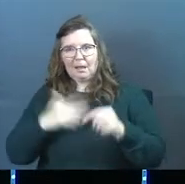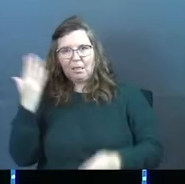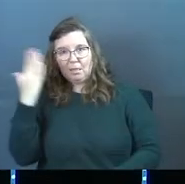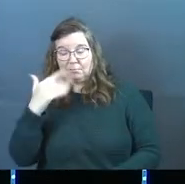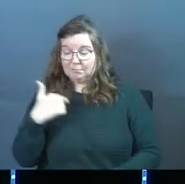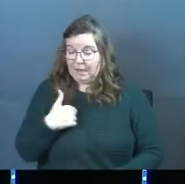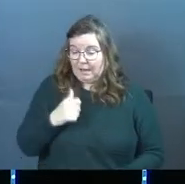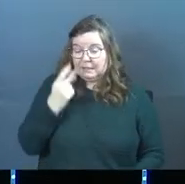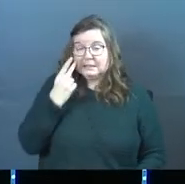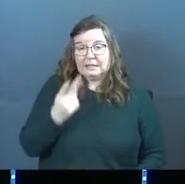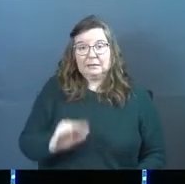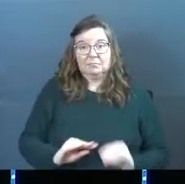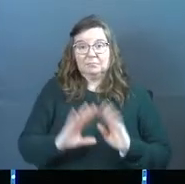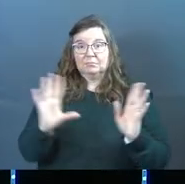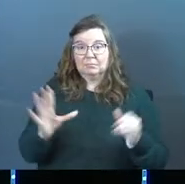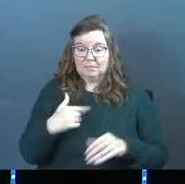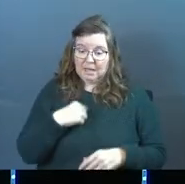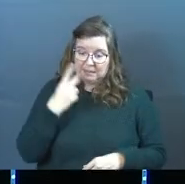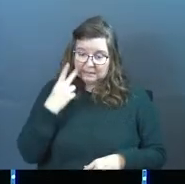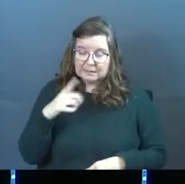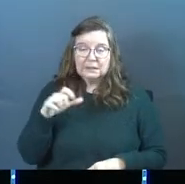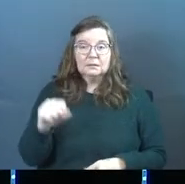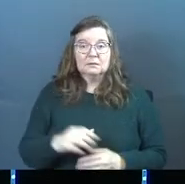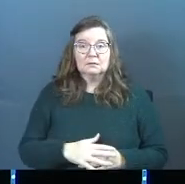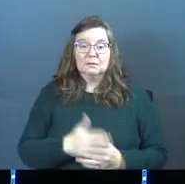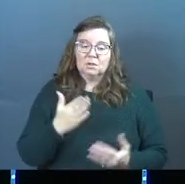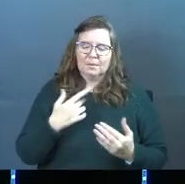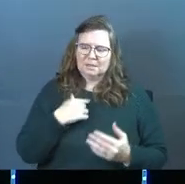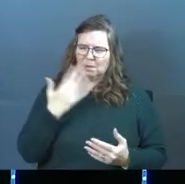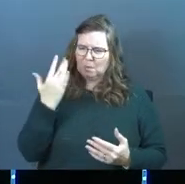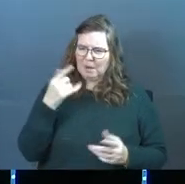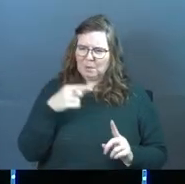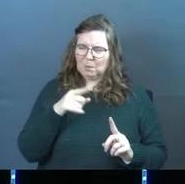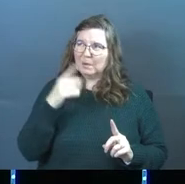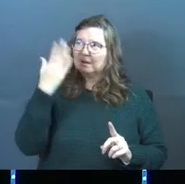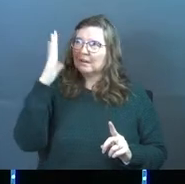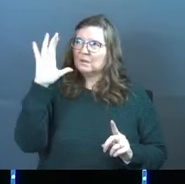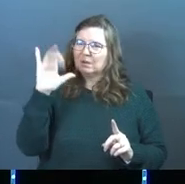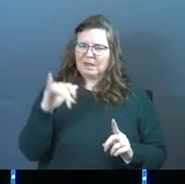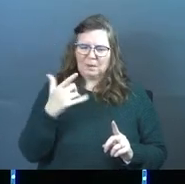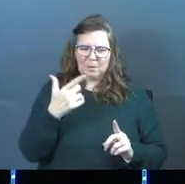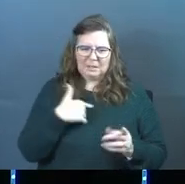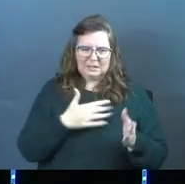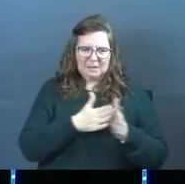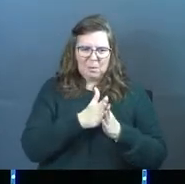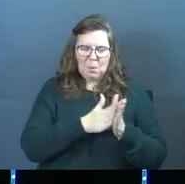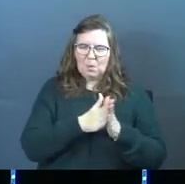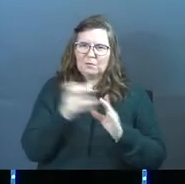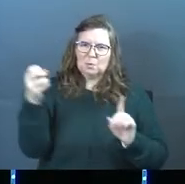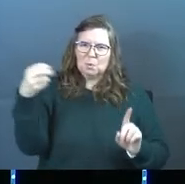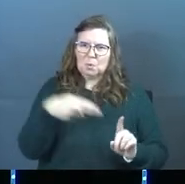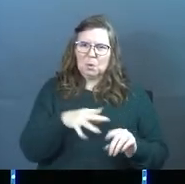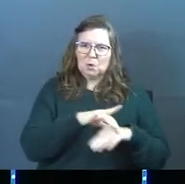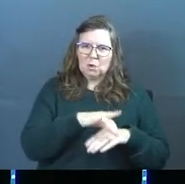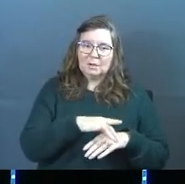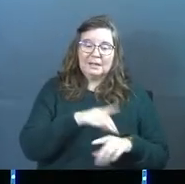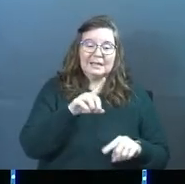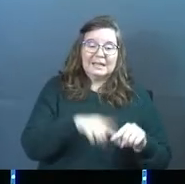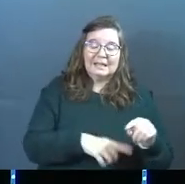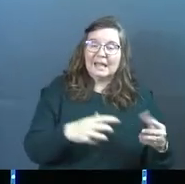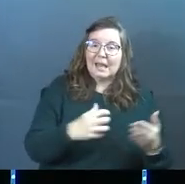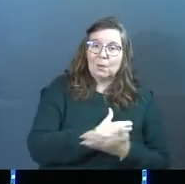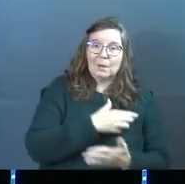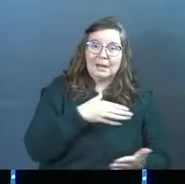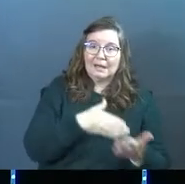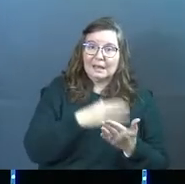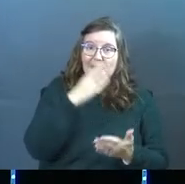I can see it. I can see it. And you might say, well, why would he do that? What would his motive be? He can't win